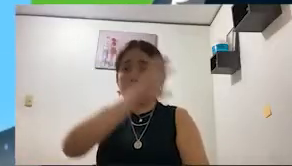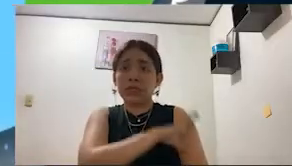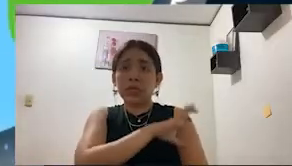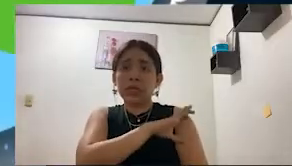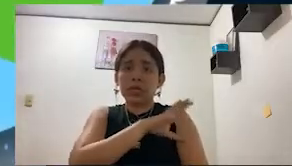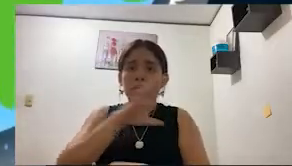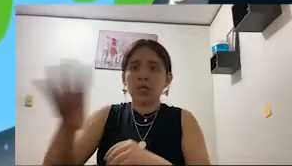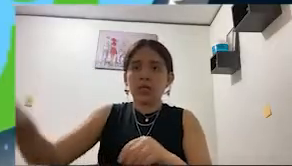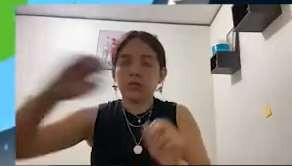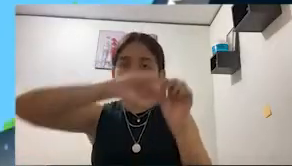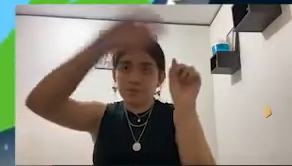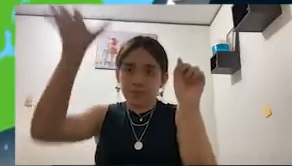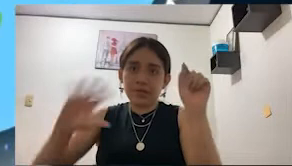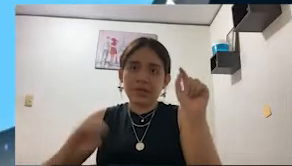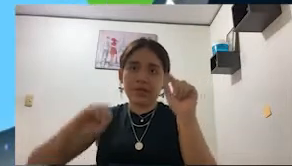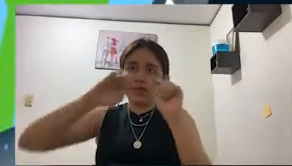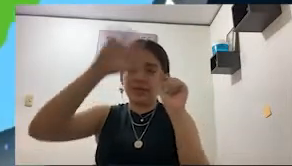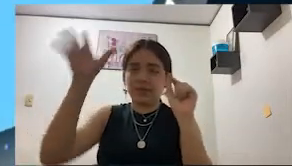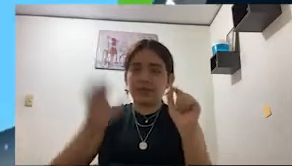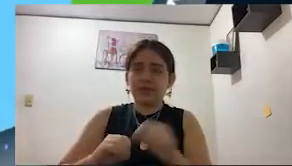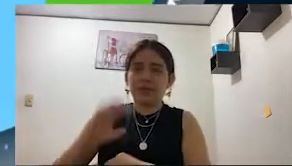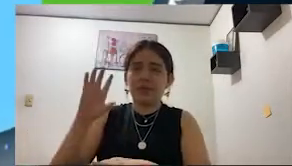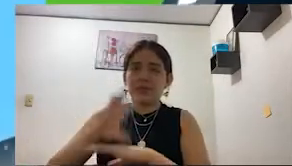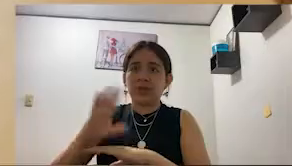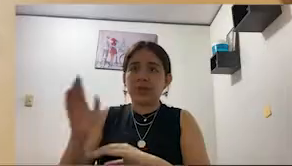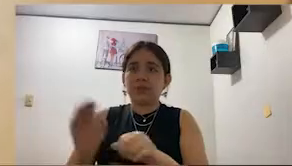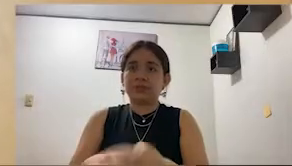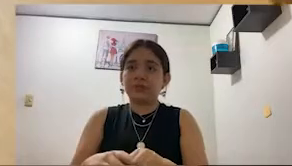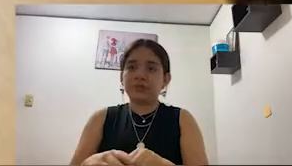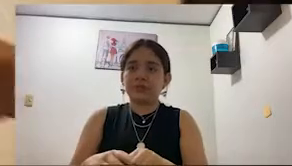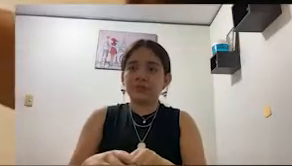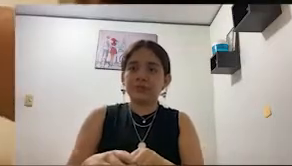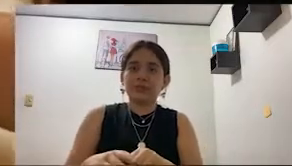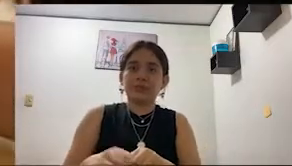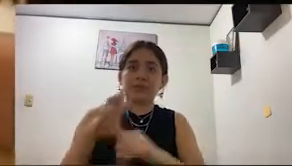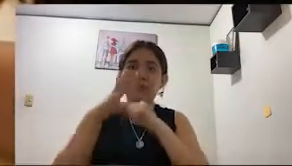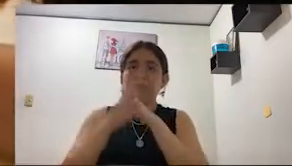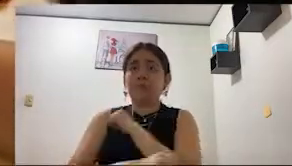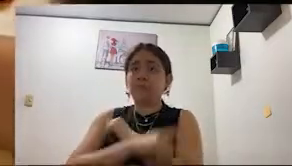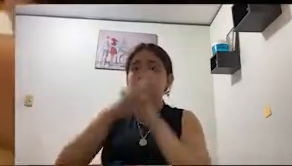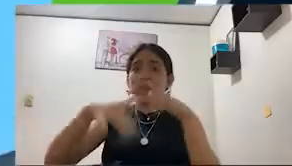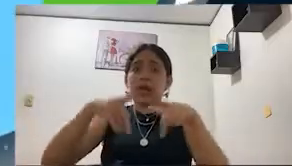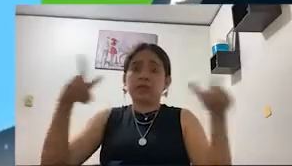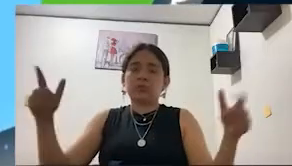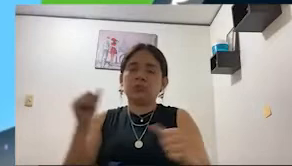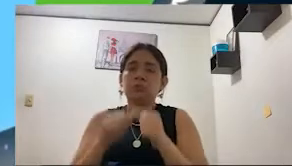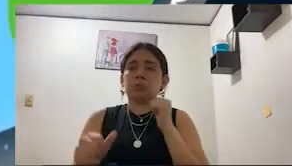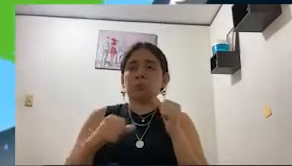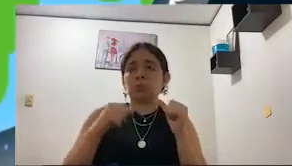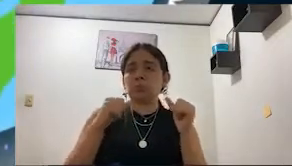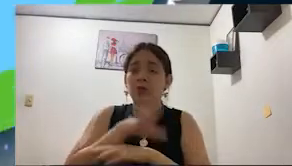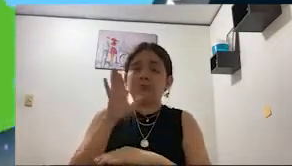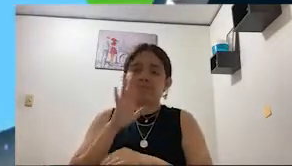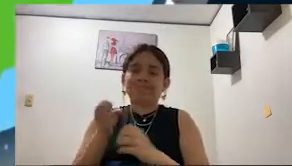projects with recycled concrete cost 20% less than projects that are built in the traditional way. In